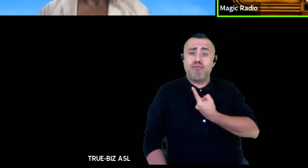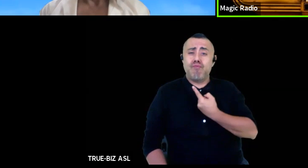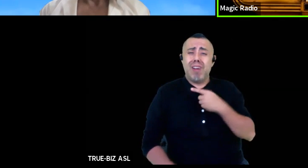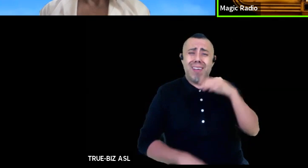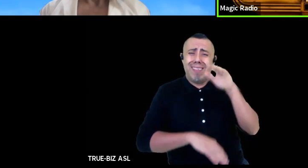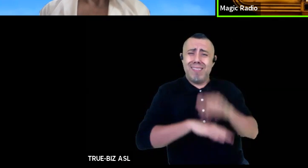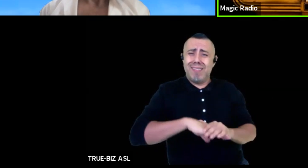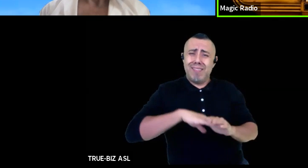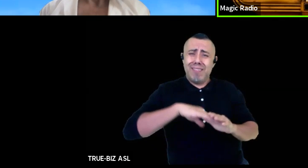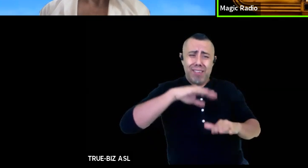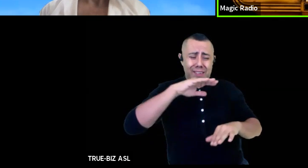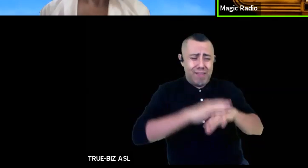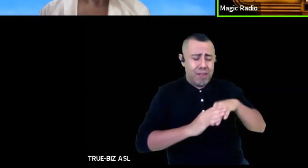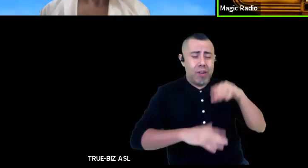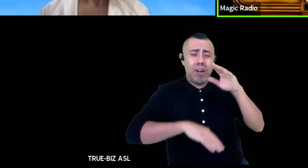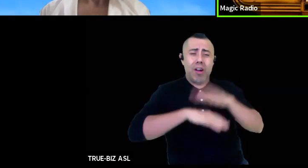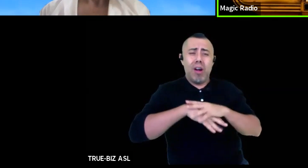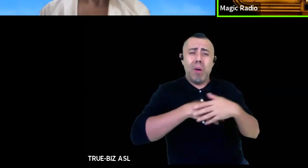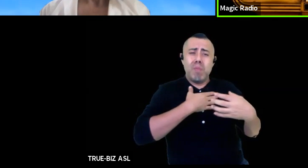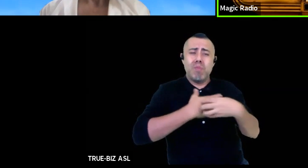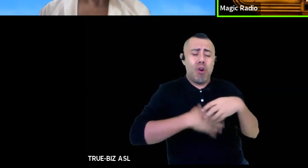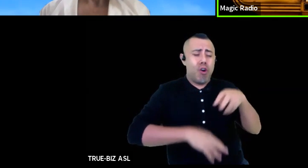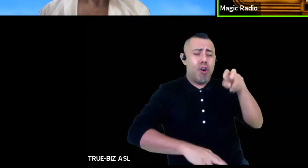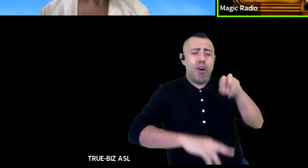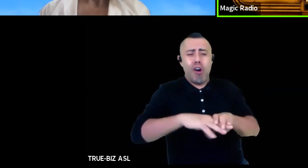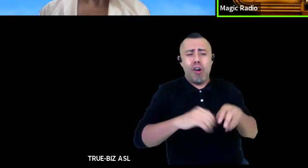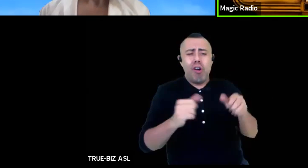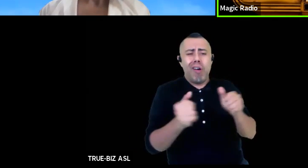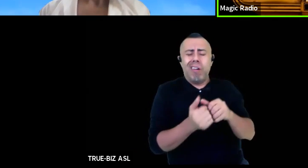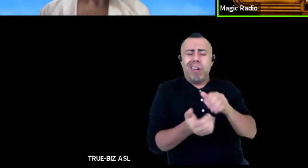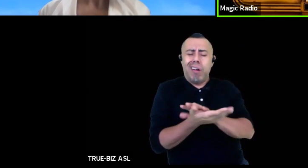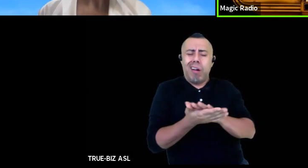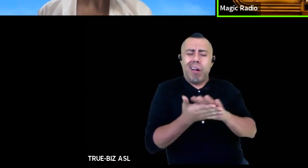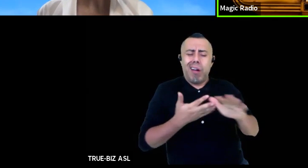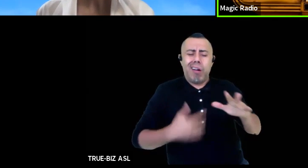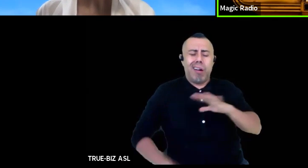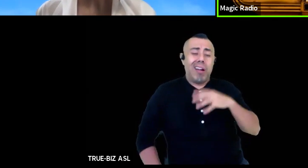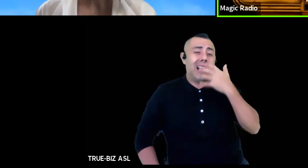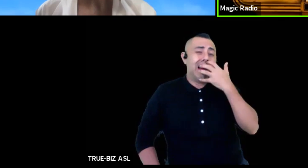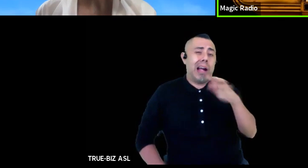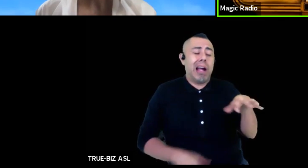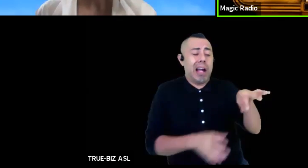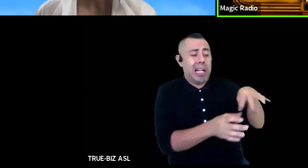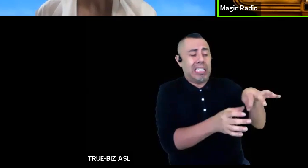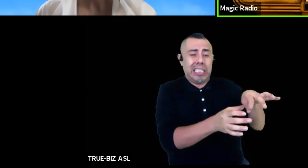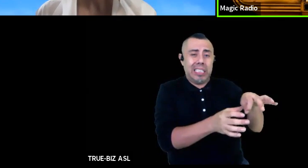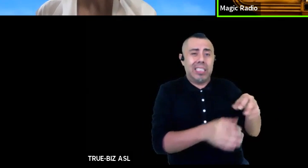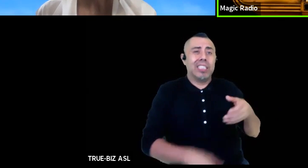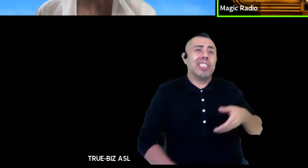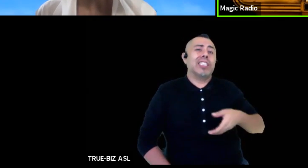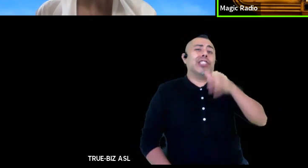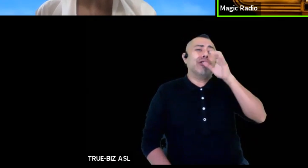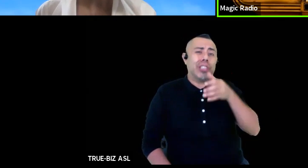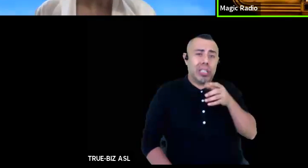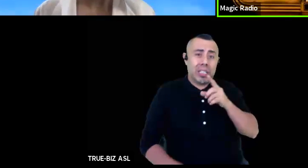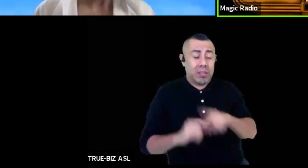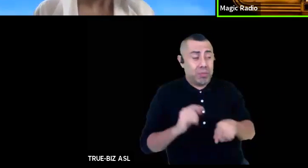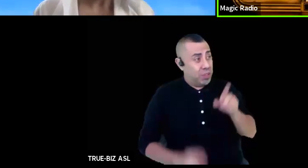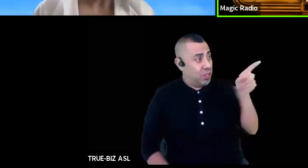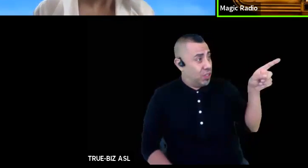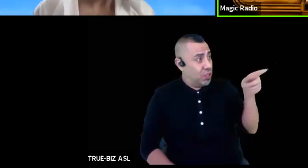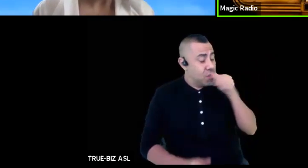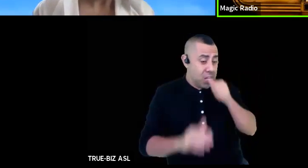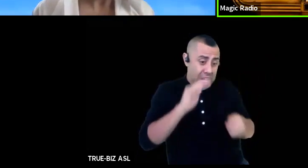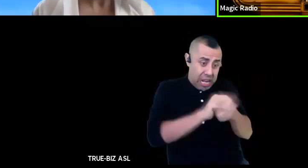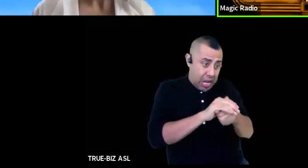drinking a cup of nice warming hot tea while you're somewhere there in the bushes getting all torn up cold uncomfortable and only so